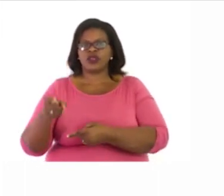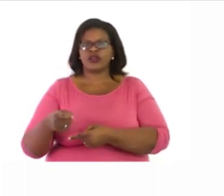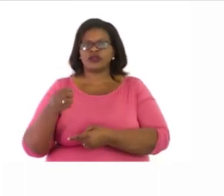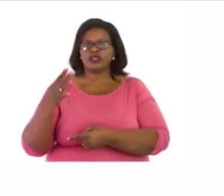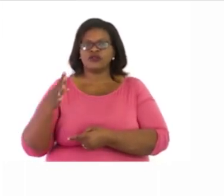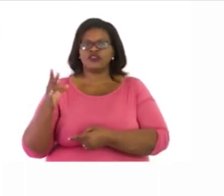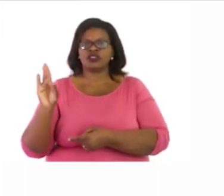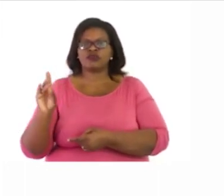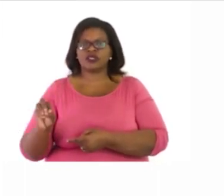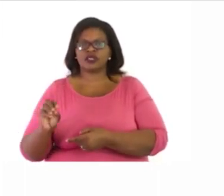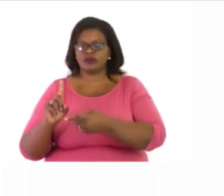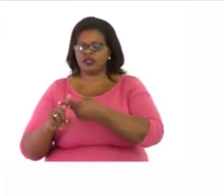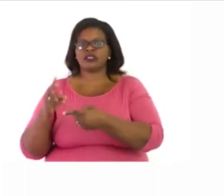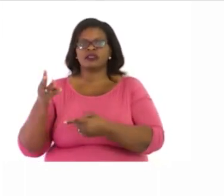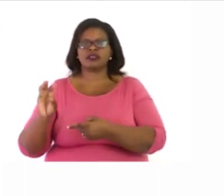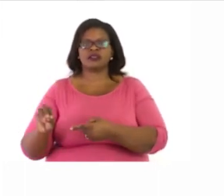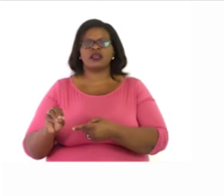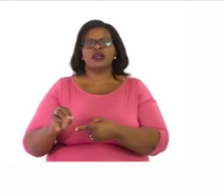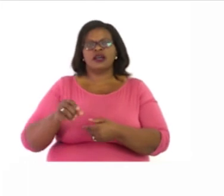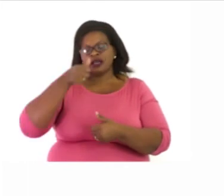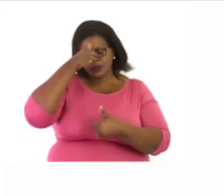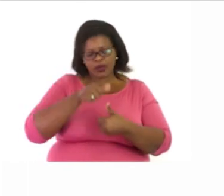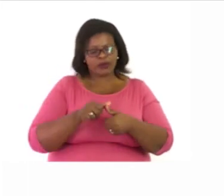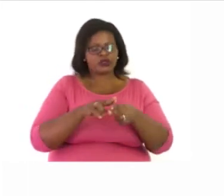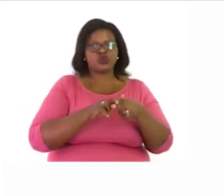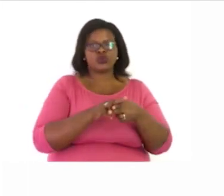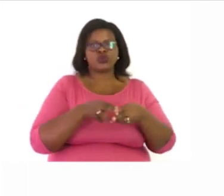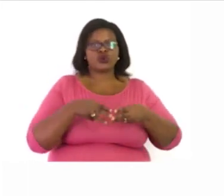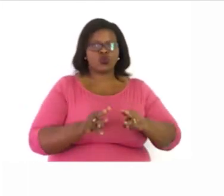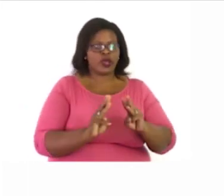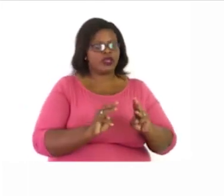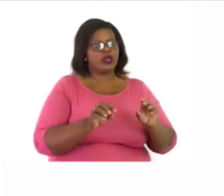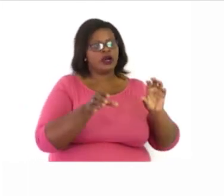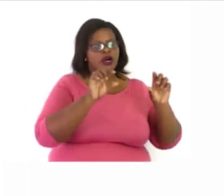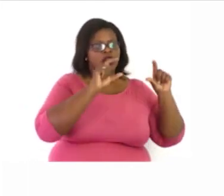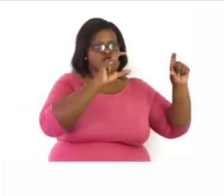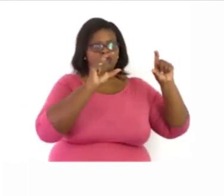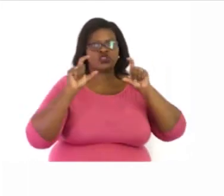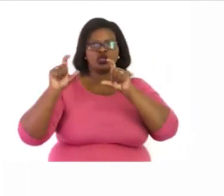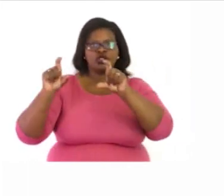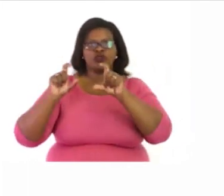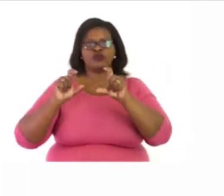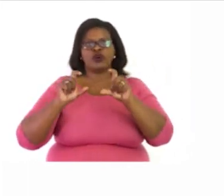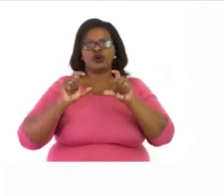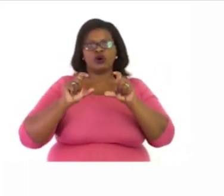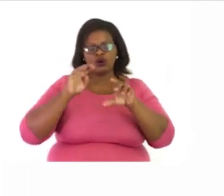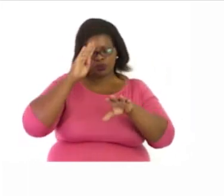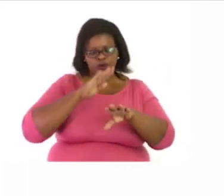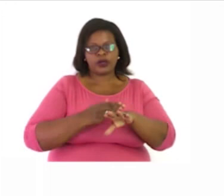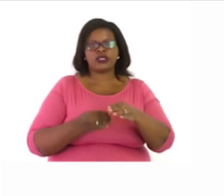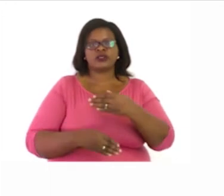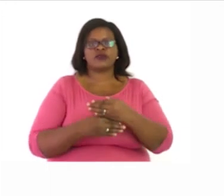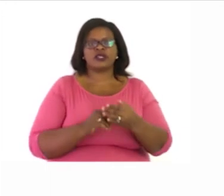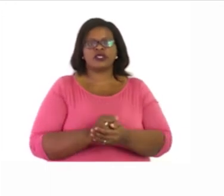60. Here we apply associative property. And 4.1 is two nice minus sums.